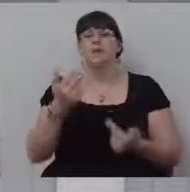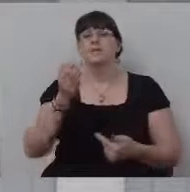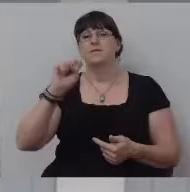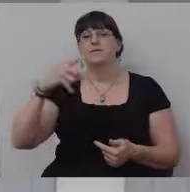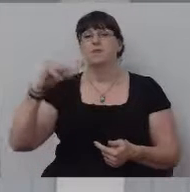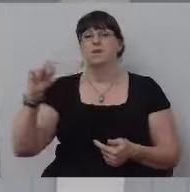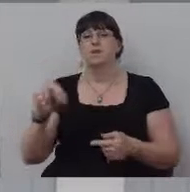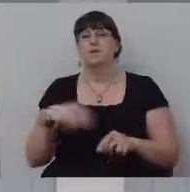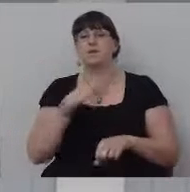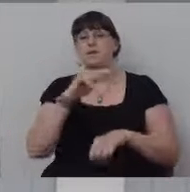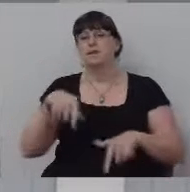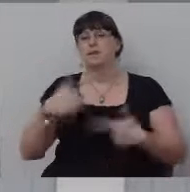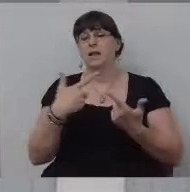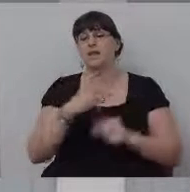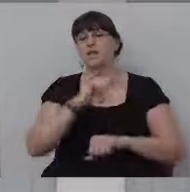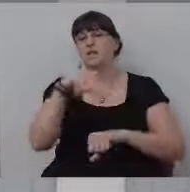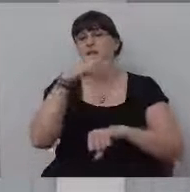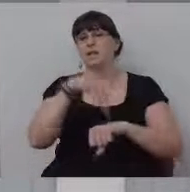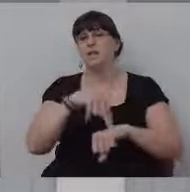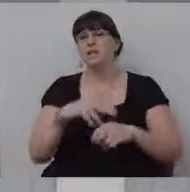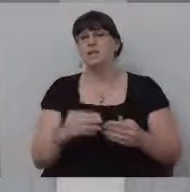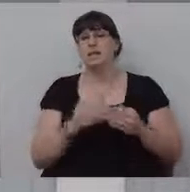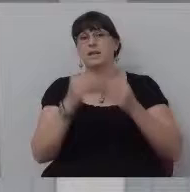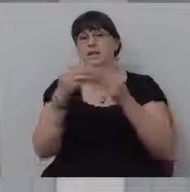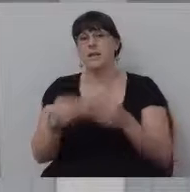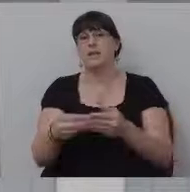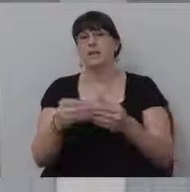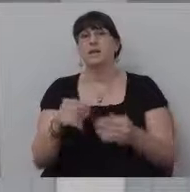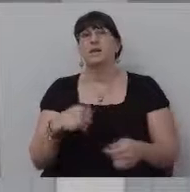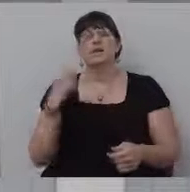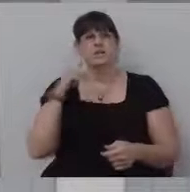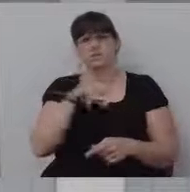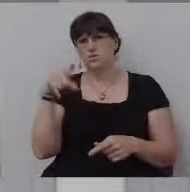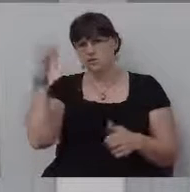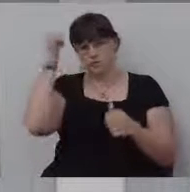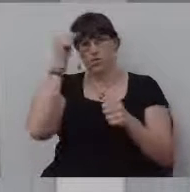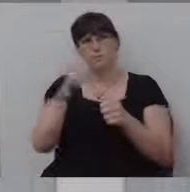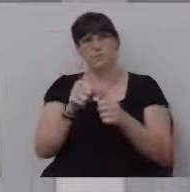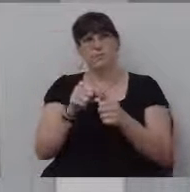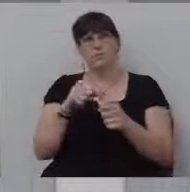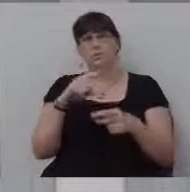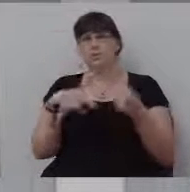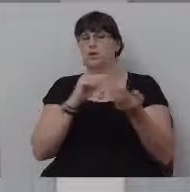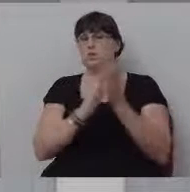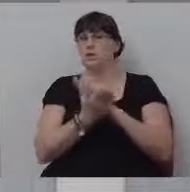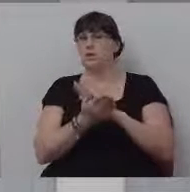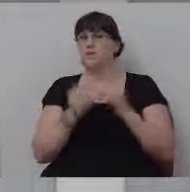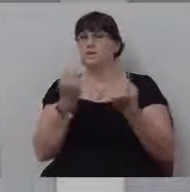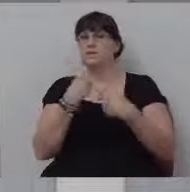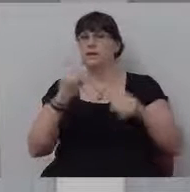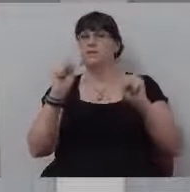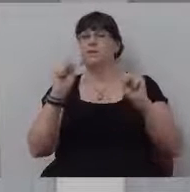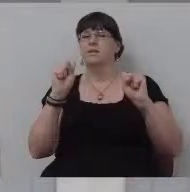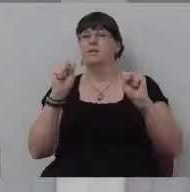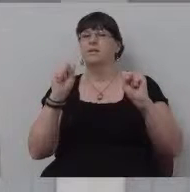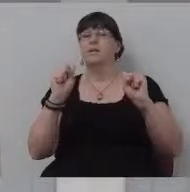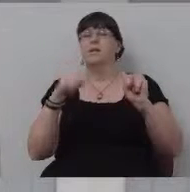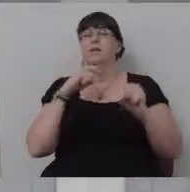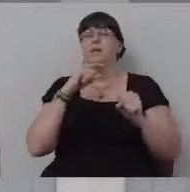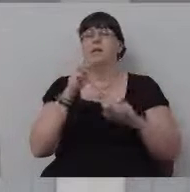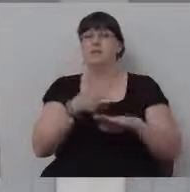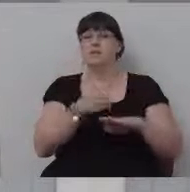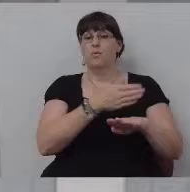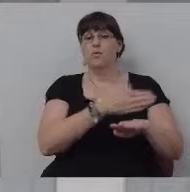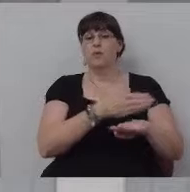and in the life of the nation that he's leading. I just want to ask you, do you remember when you got saved? The